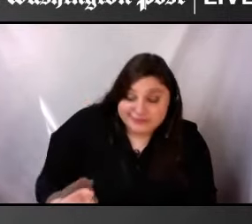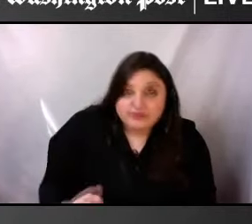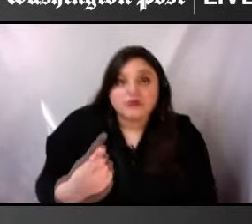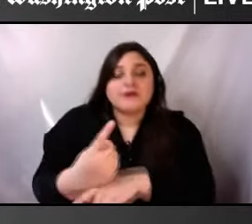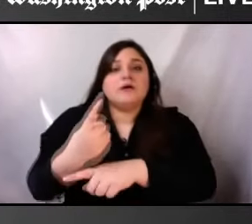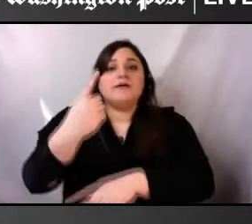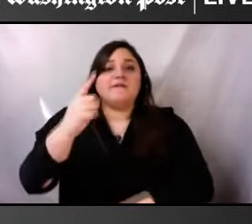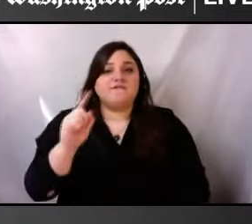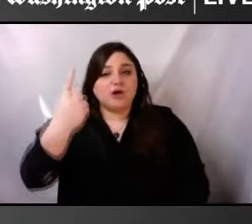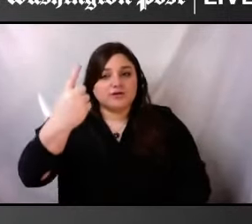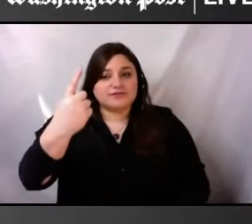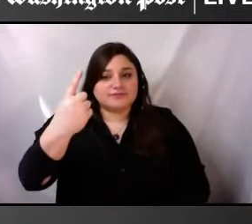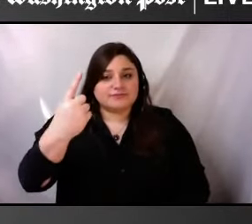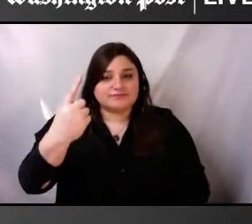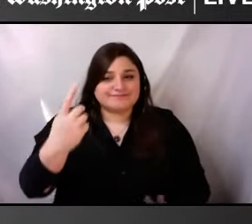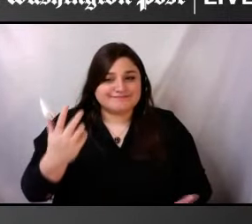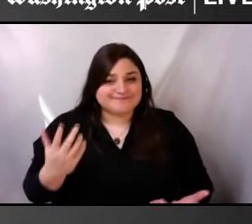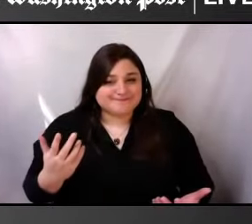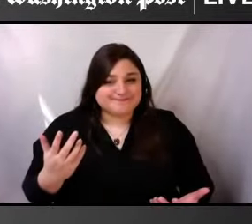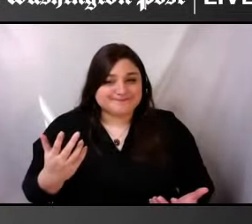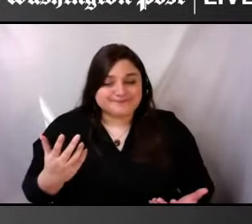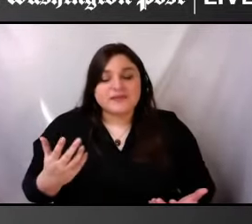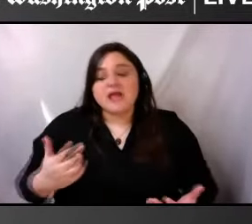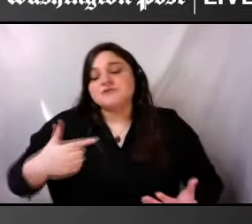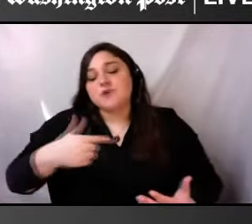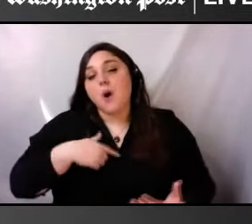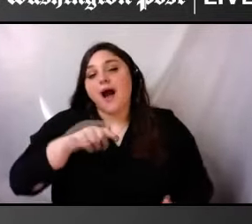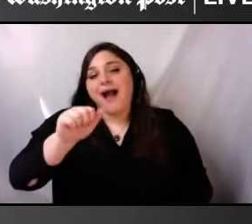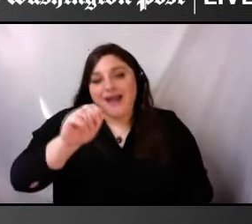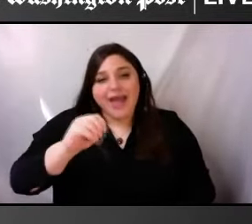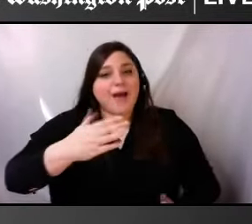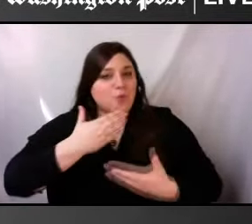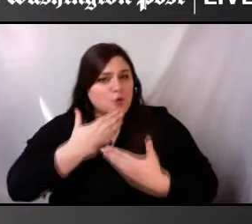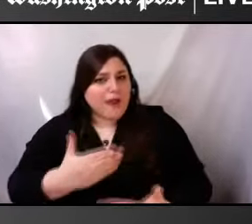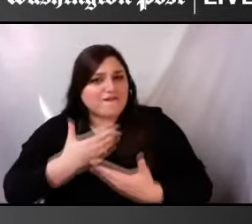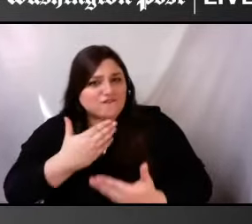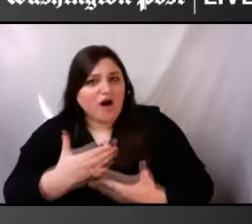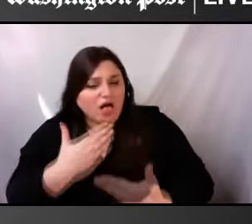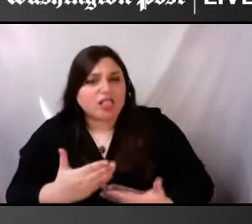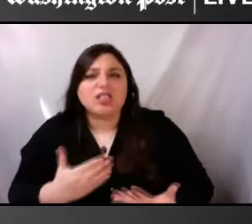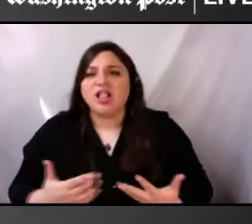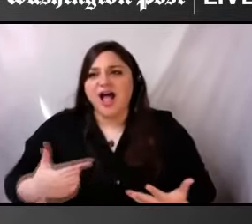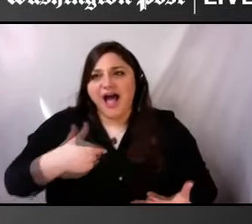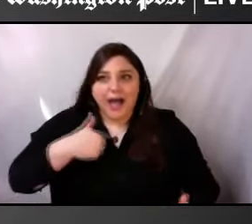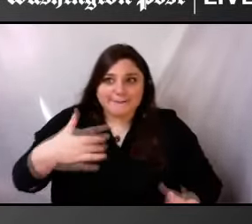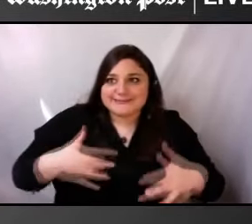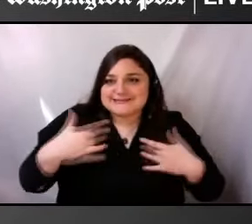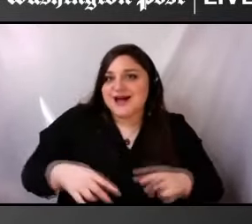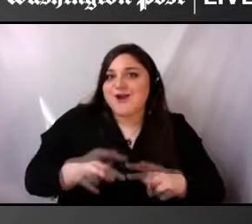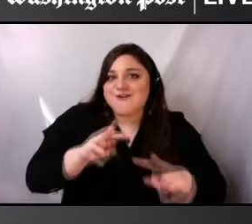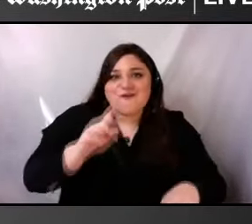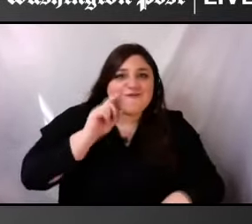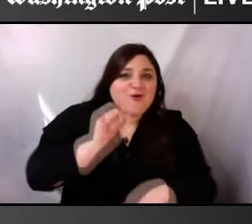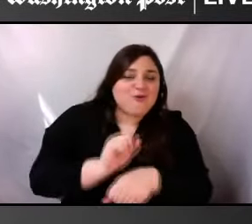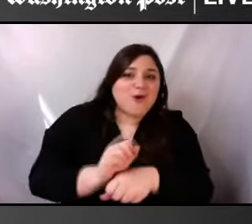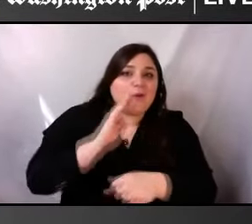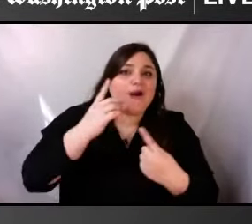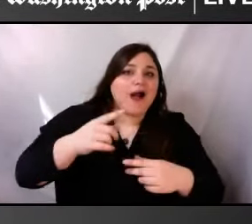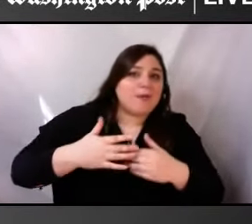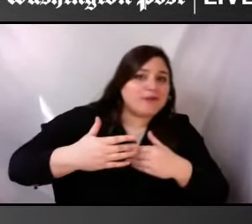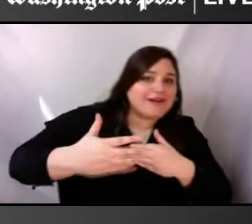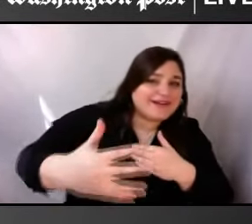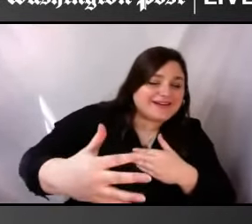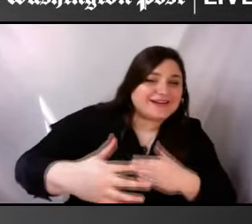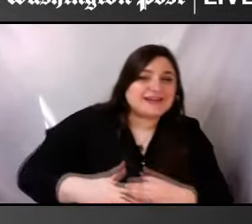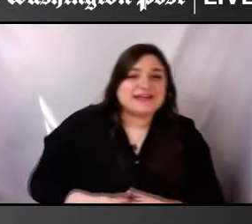grateful and, um, so excited about the work to come and yet am, you know, wanting there